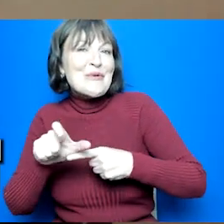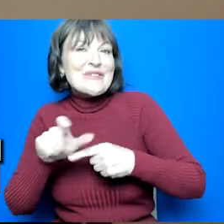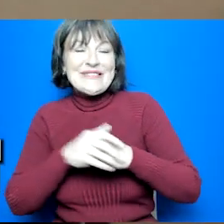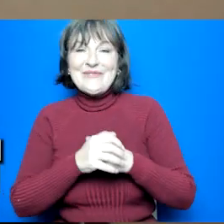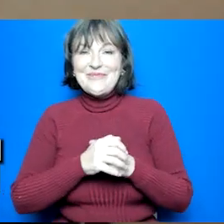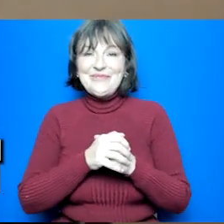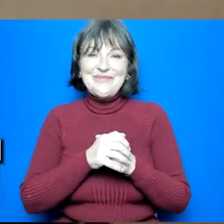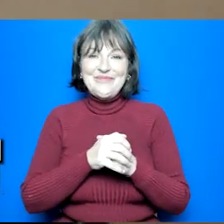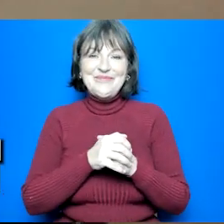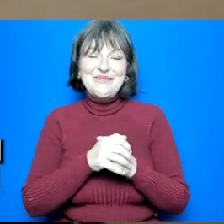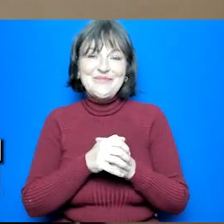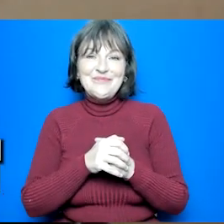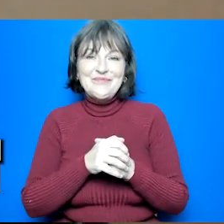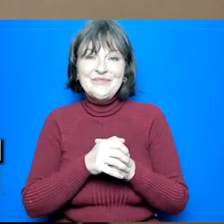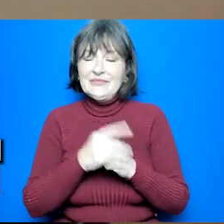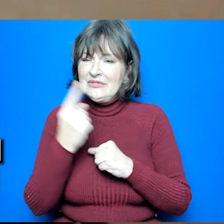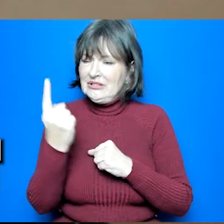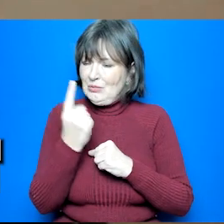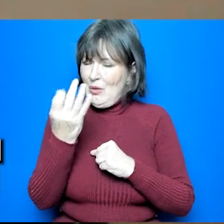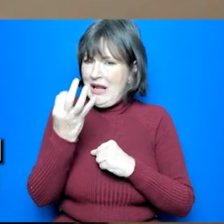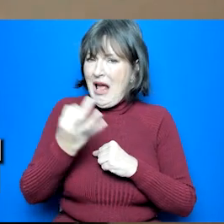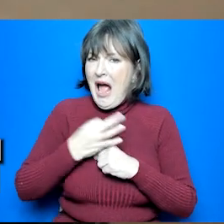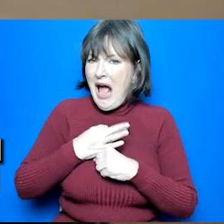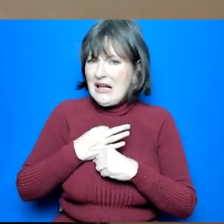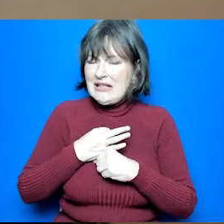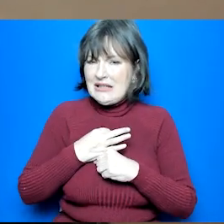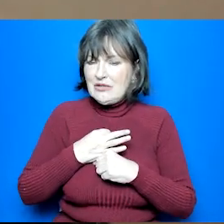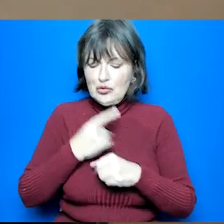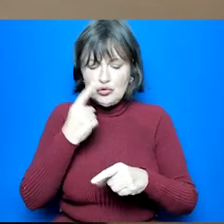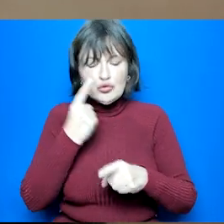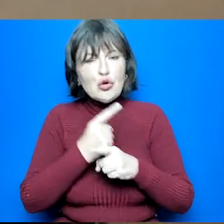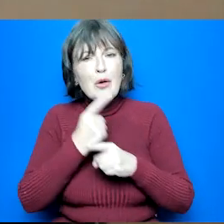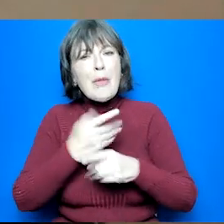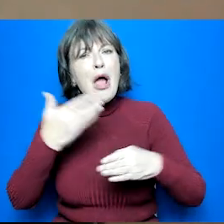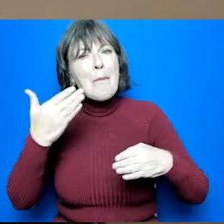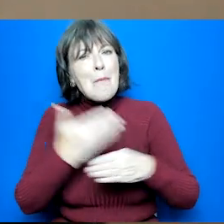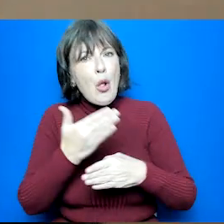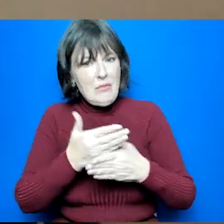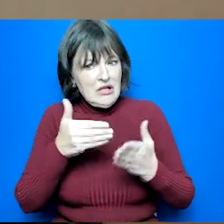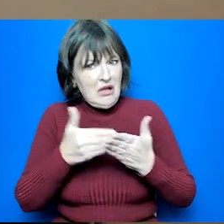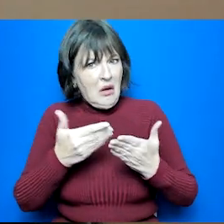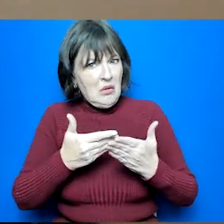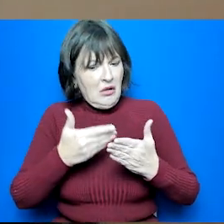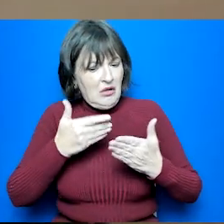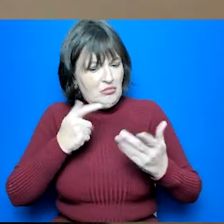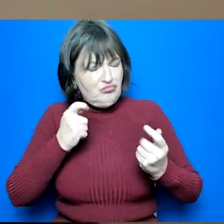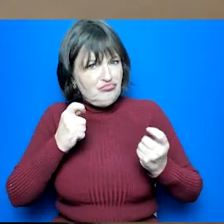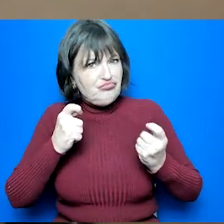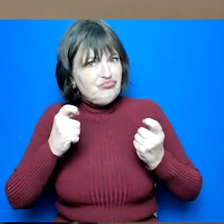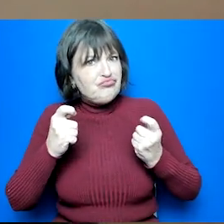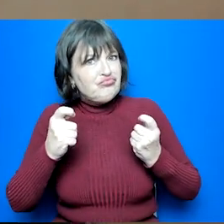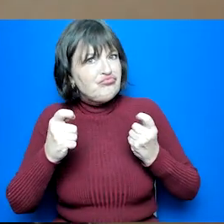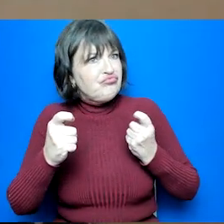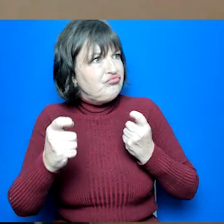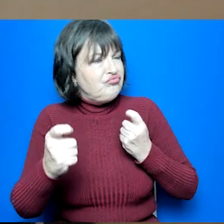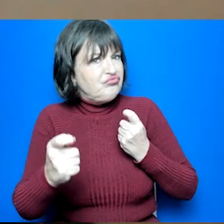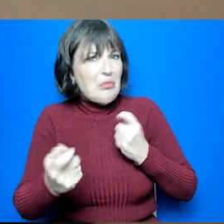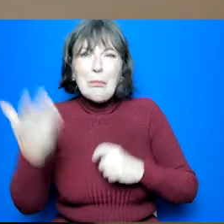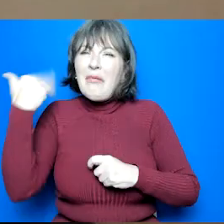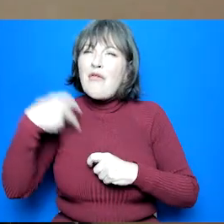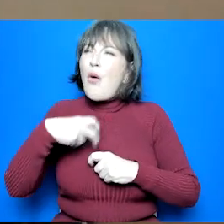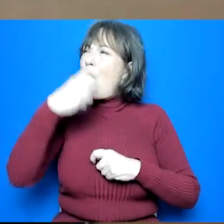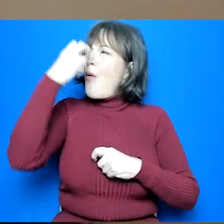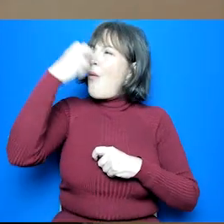one has um asked something based on what we said earlier about employment changing over the years and that it's no longer sort of